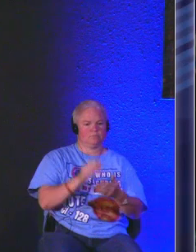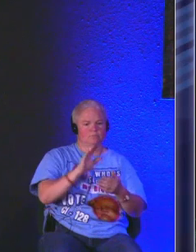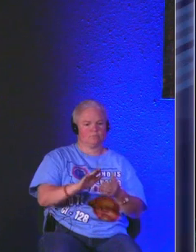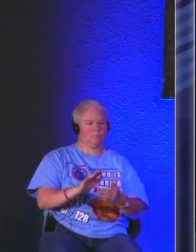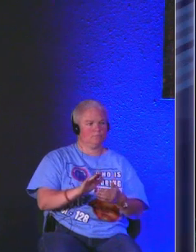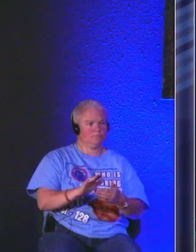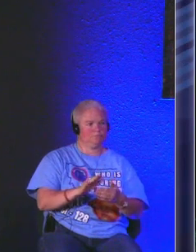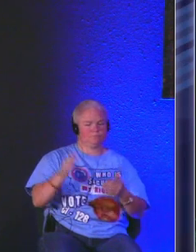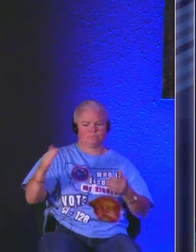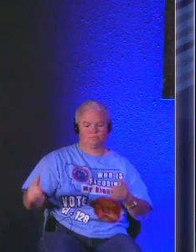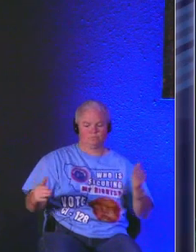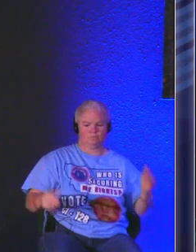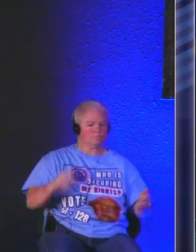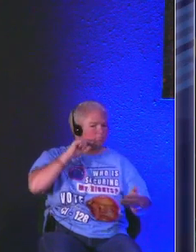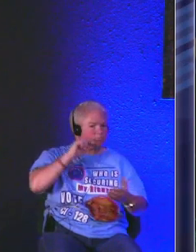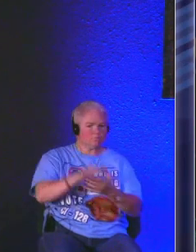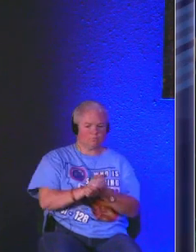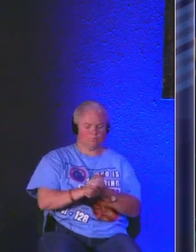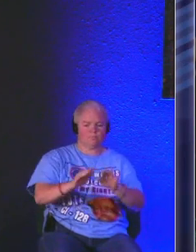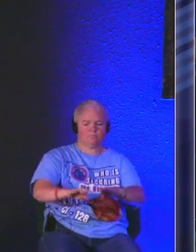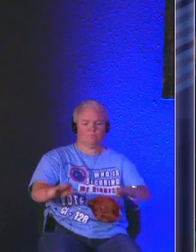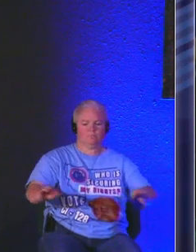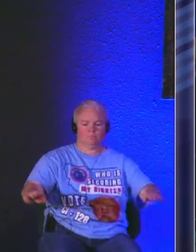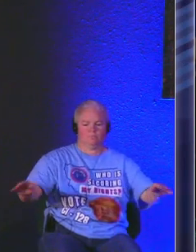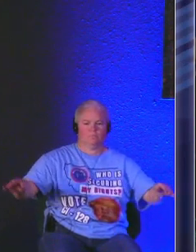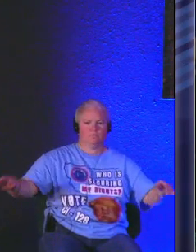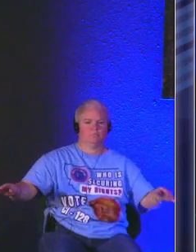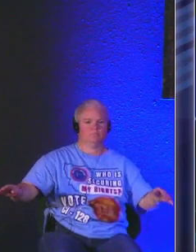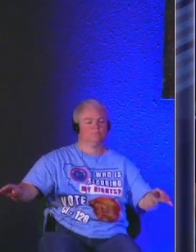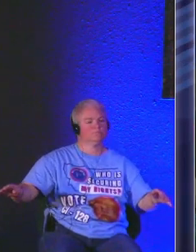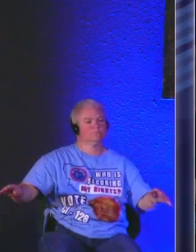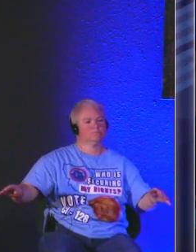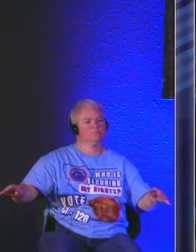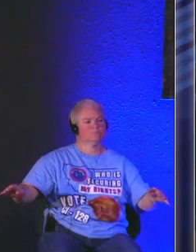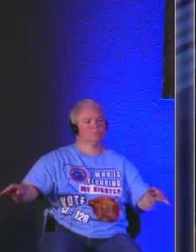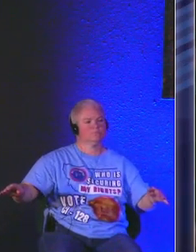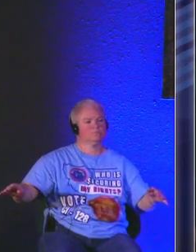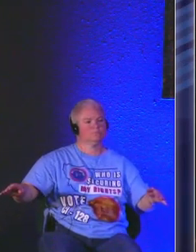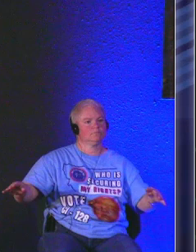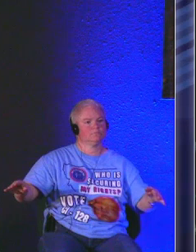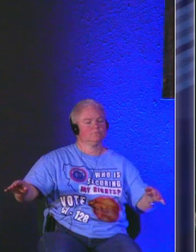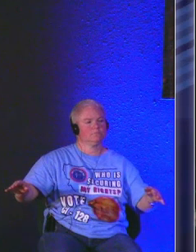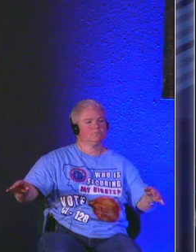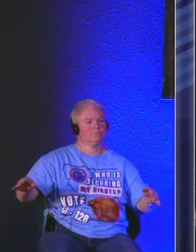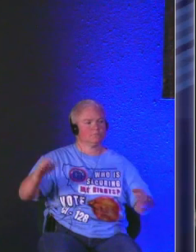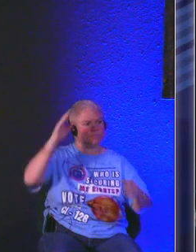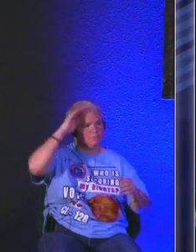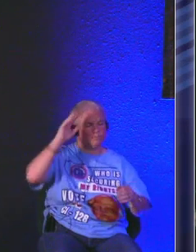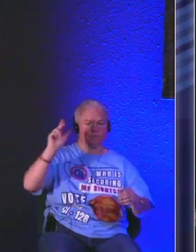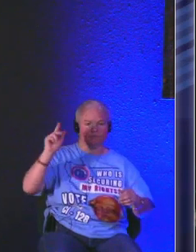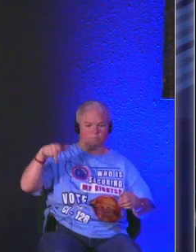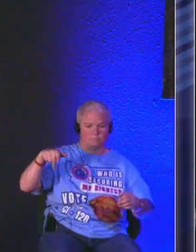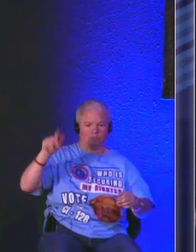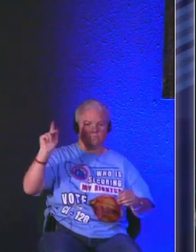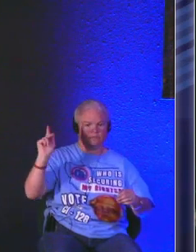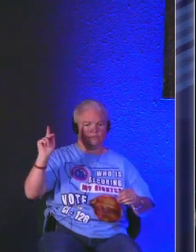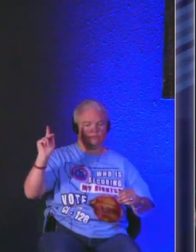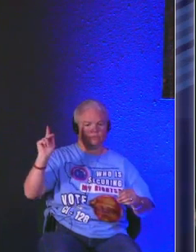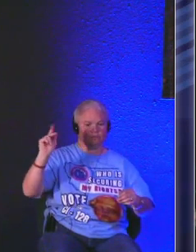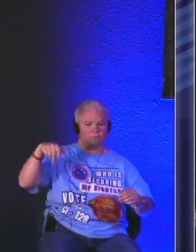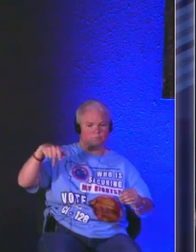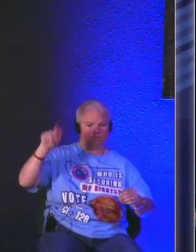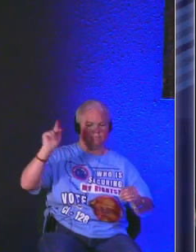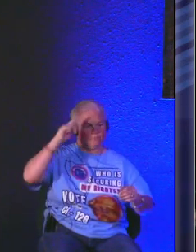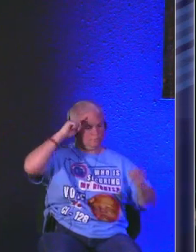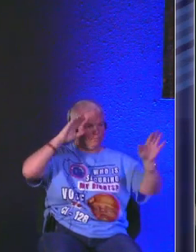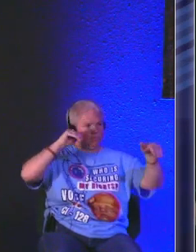right along beside him is his wife and his children and uh if you've never been a PK if you've experienced